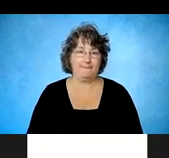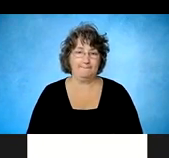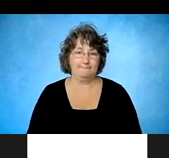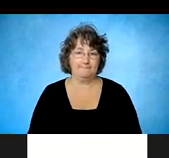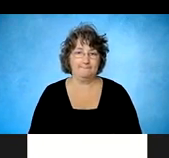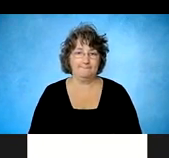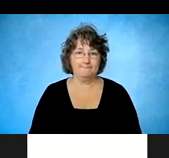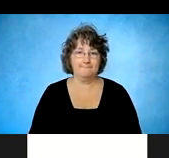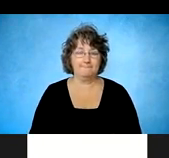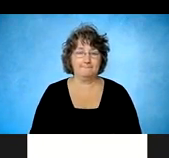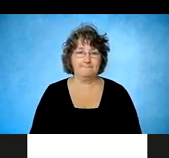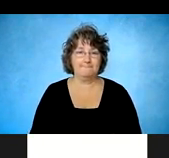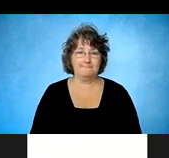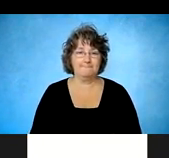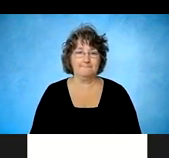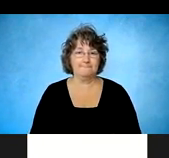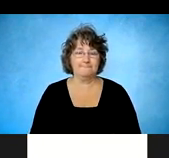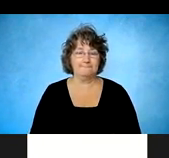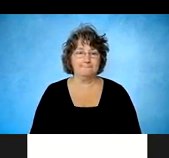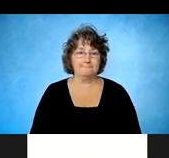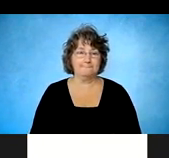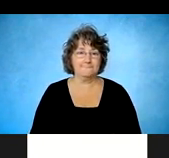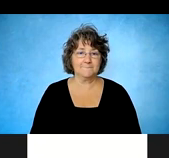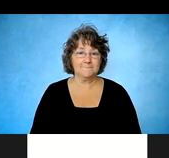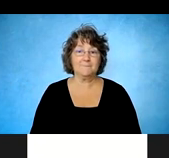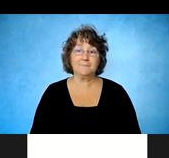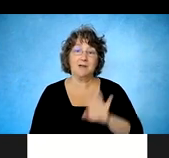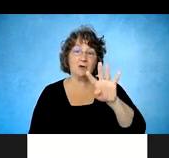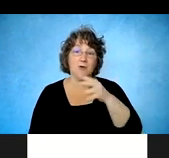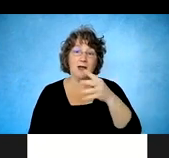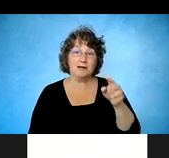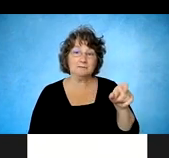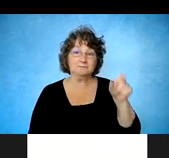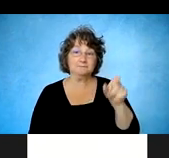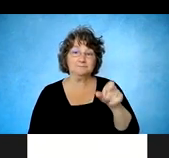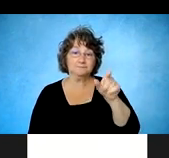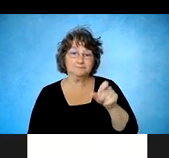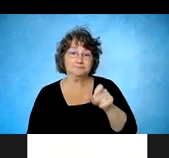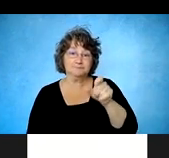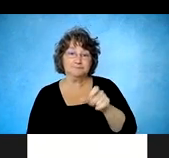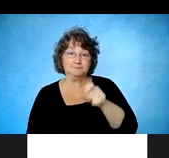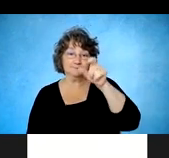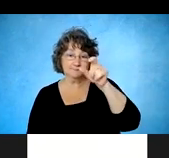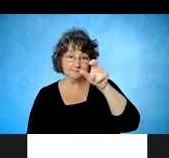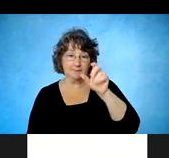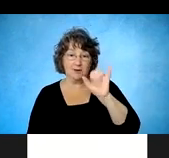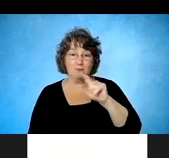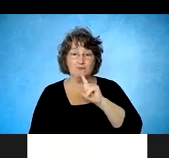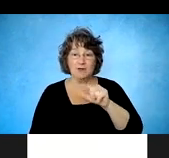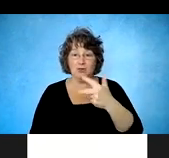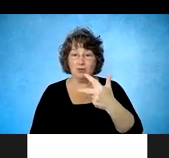Okay, so here we, we use a bar graph with three different benchmarks to illustrate our data comparison